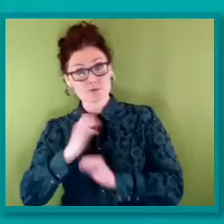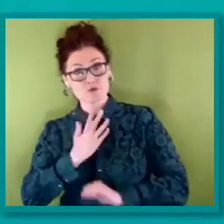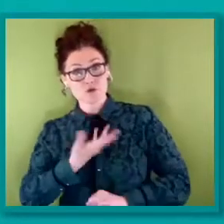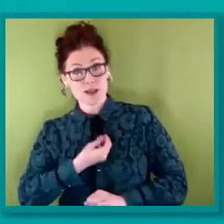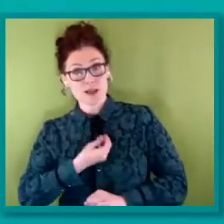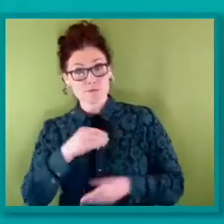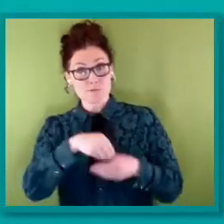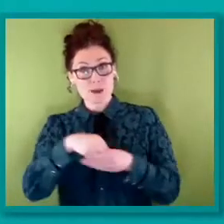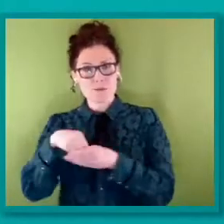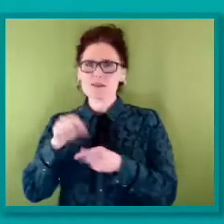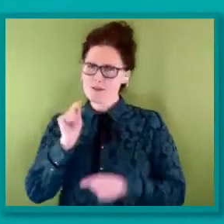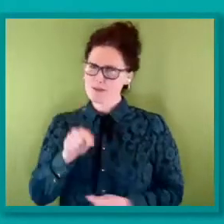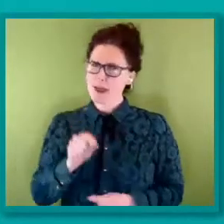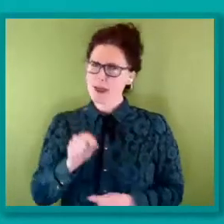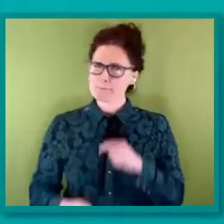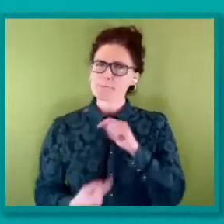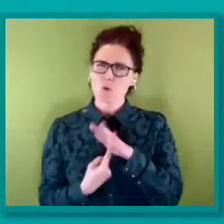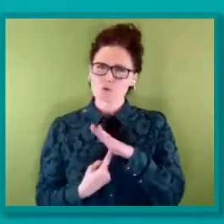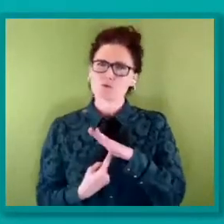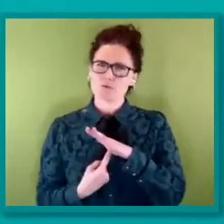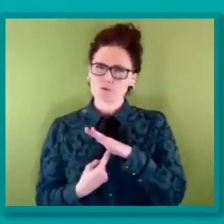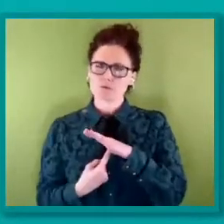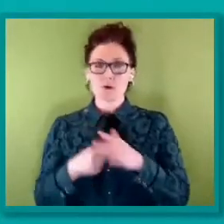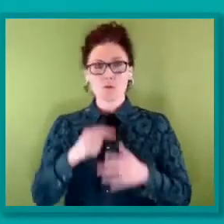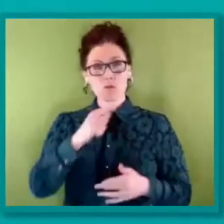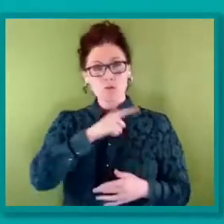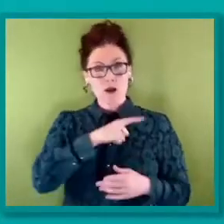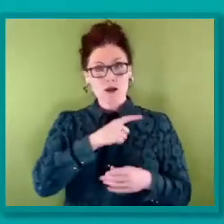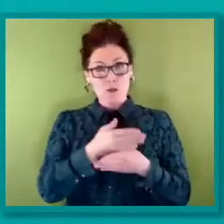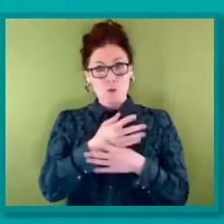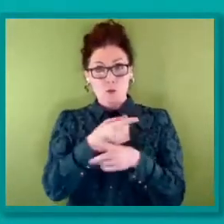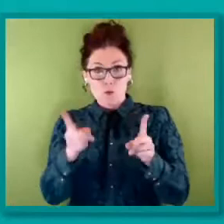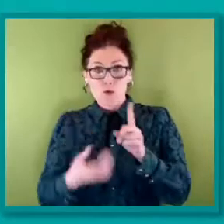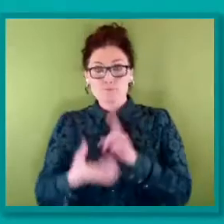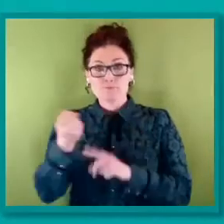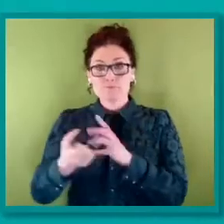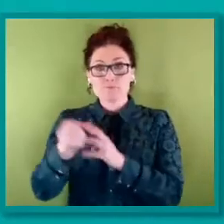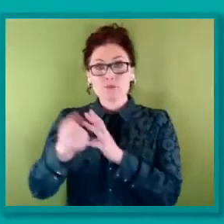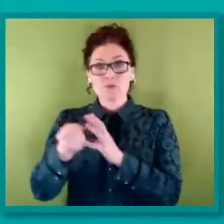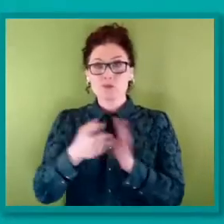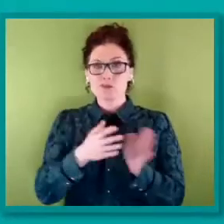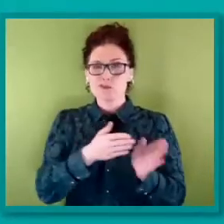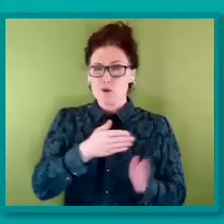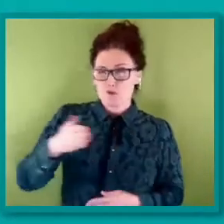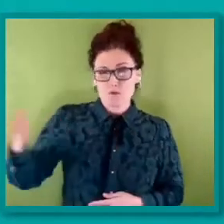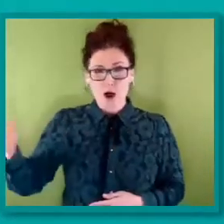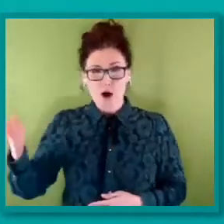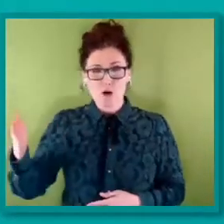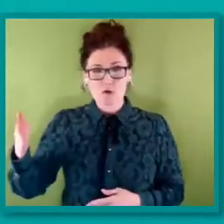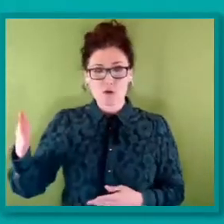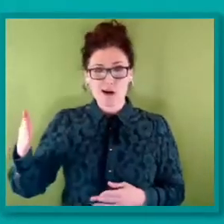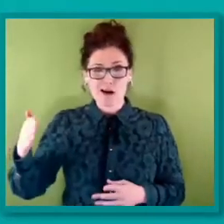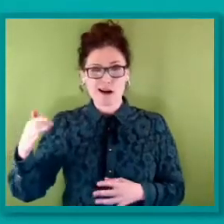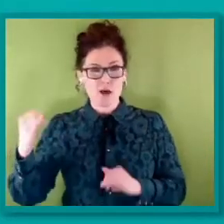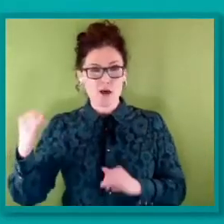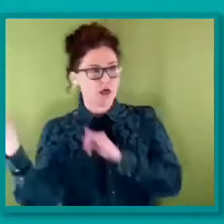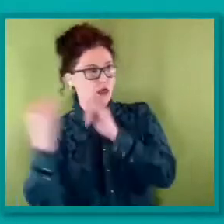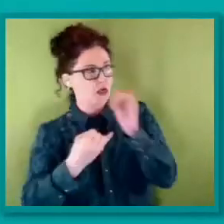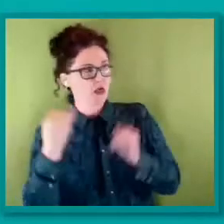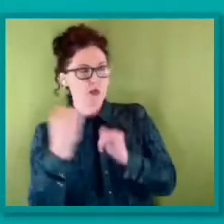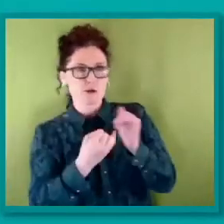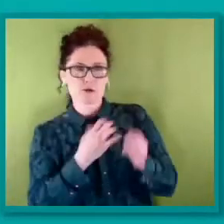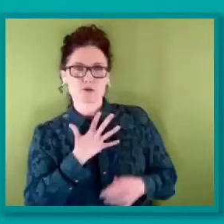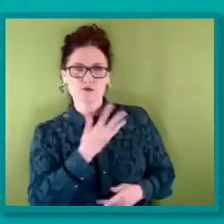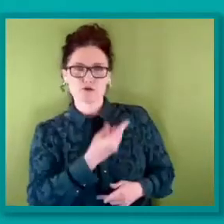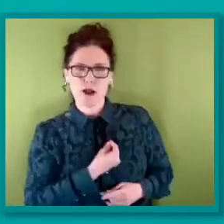important, and particularly the work you're doing to combat far-right anti-trans narratives in and beyond the workplace. And